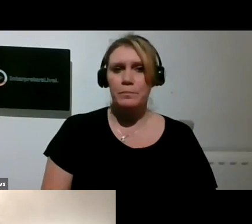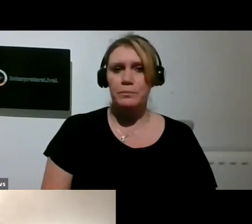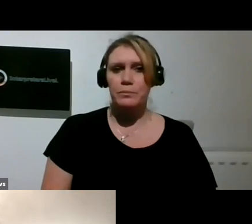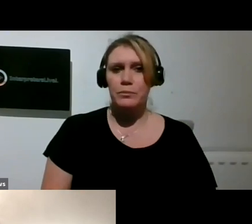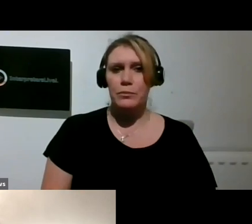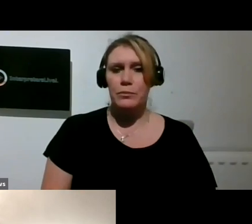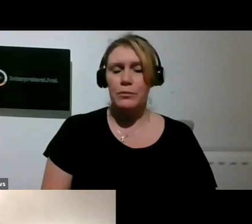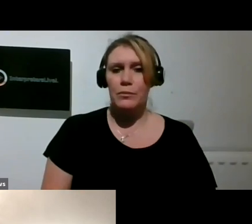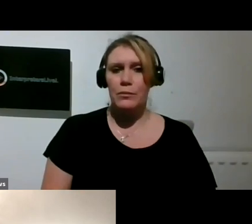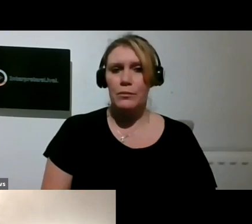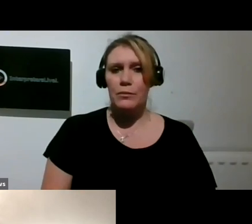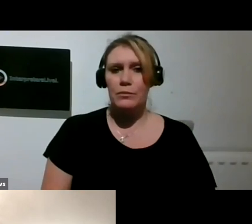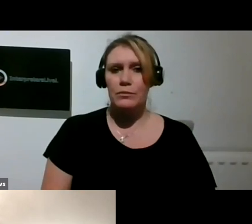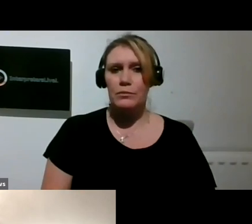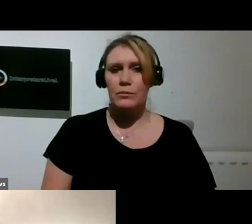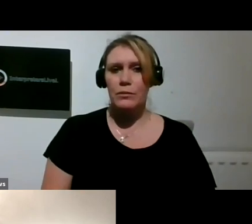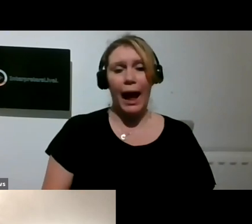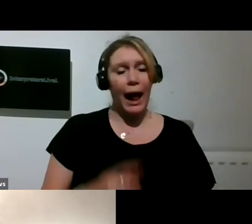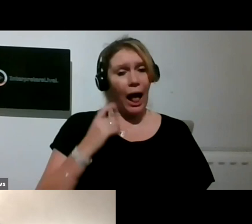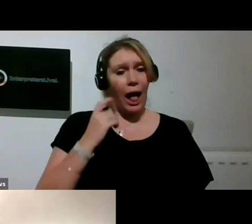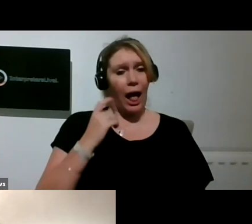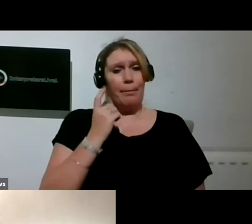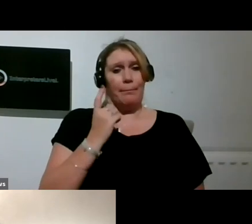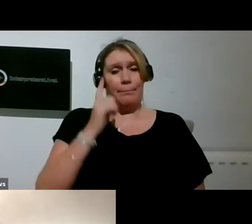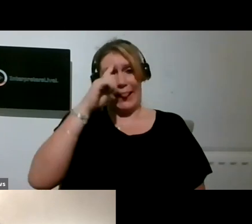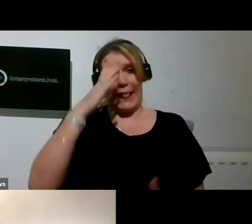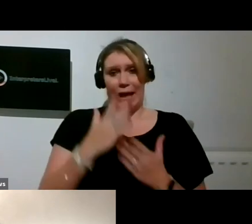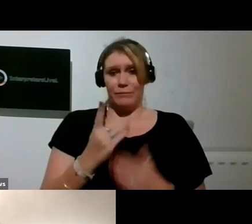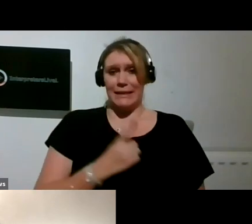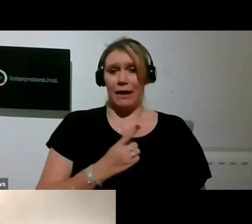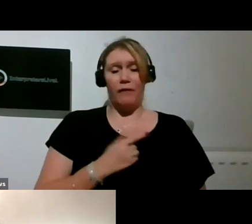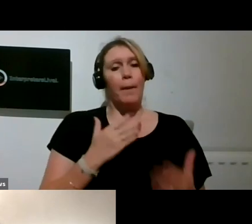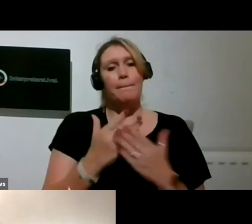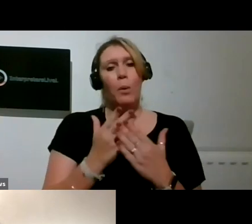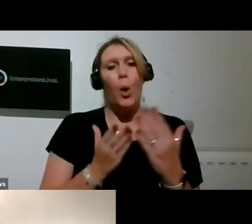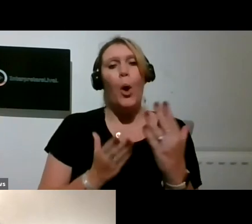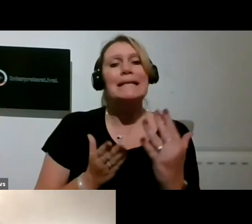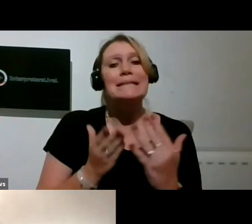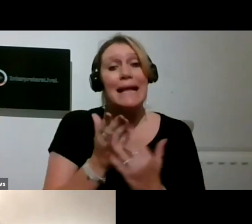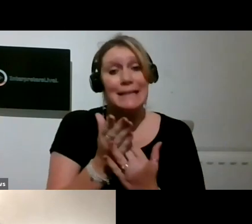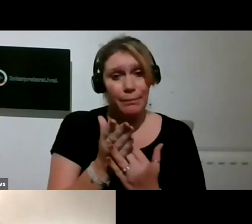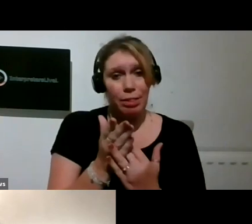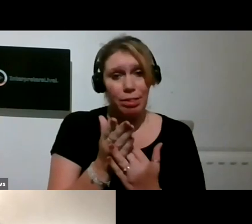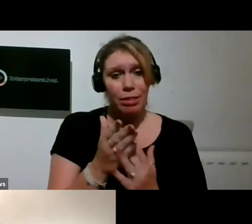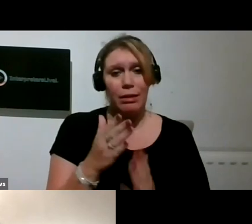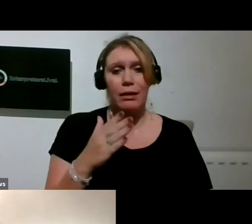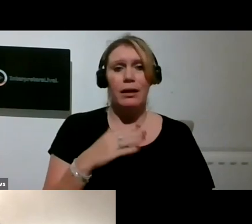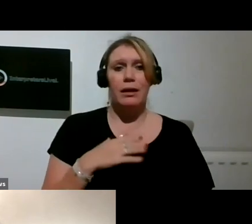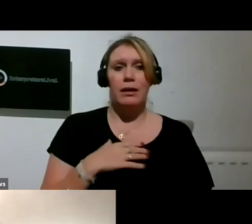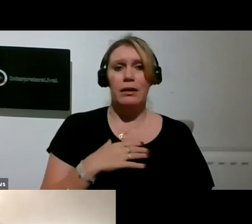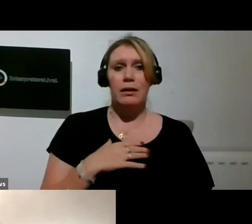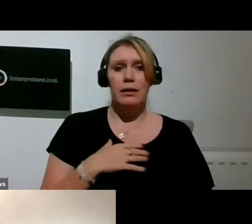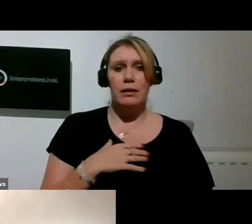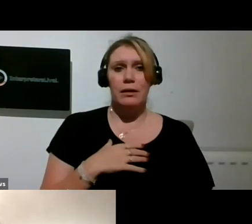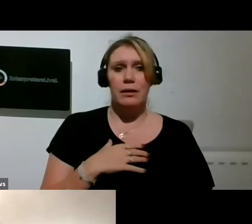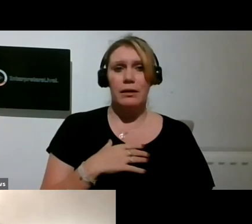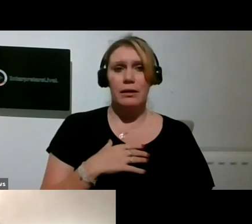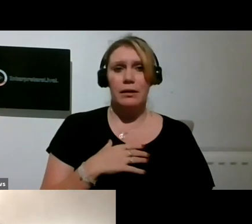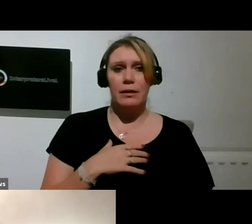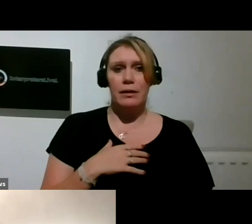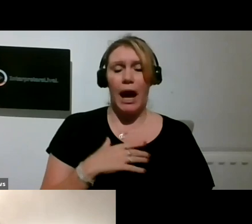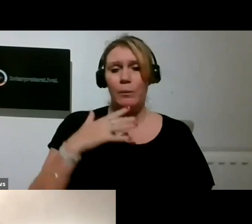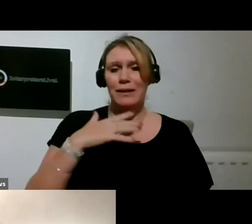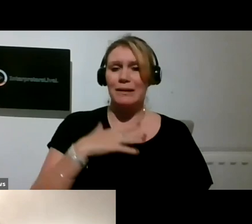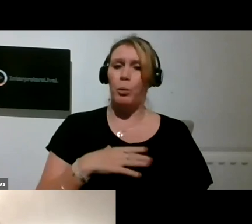think it's so much more accessible. And one of the things we wanted to do this year is say, let's not have everybody have to write a few paragraphs to both of